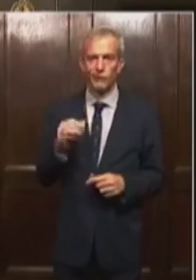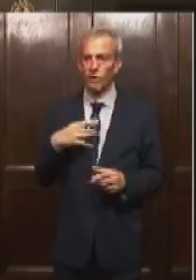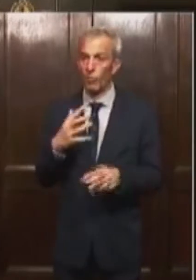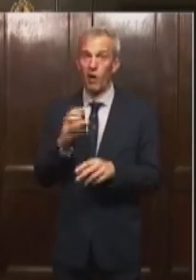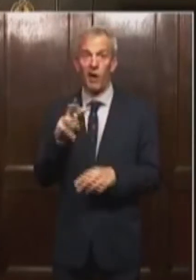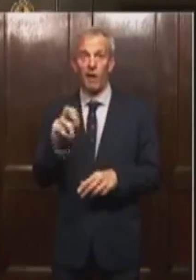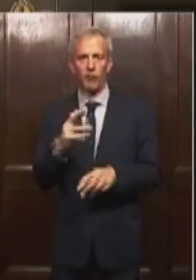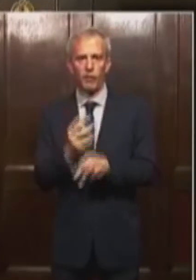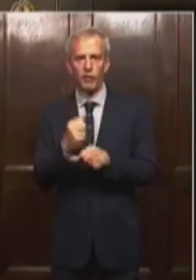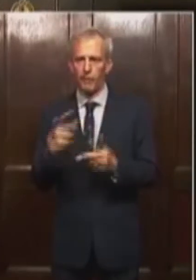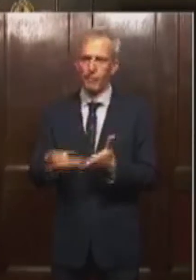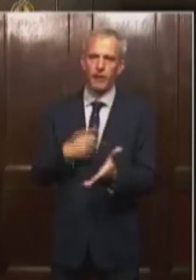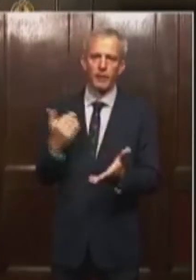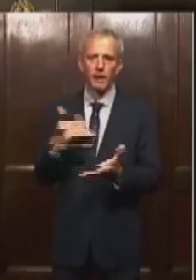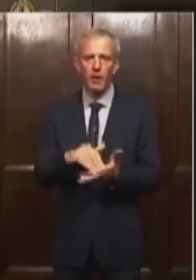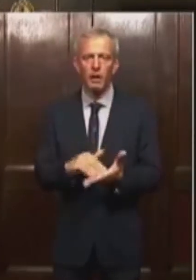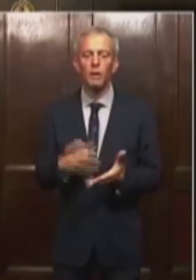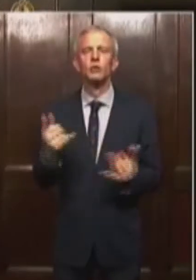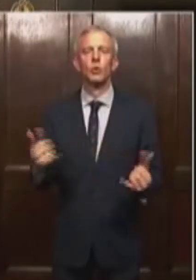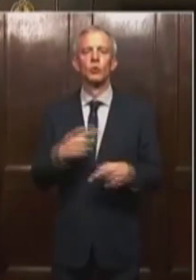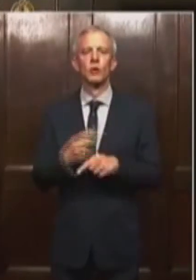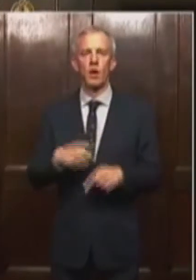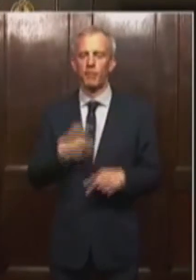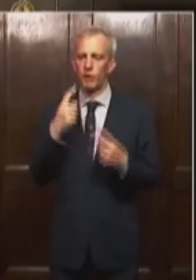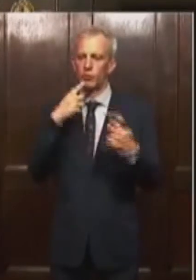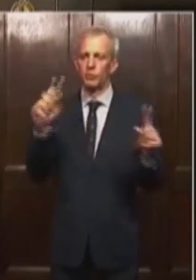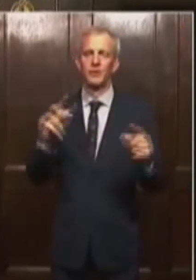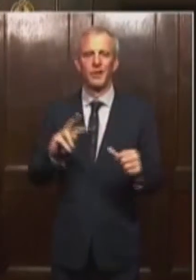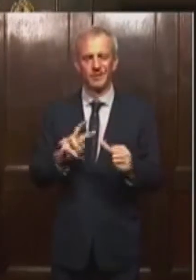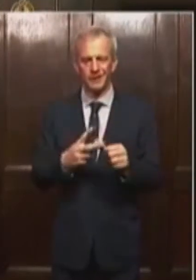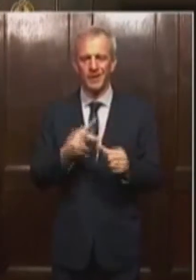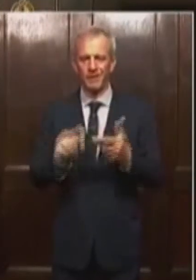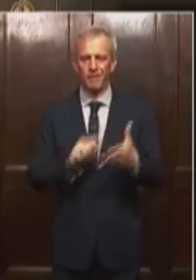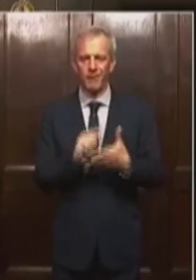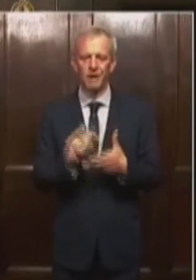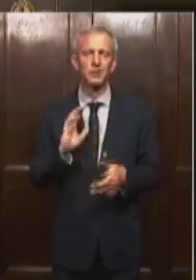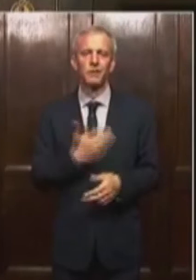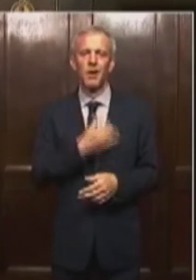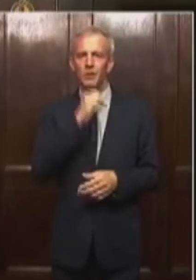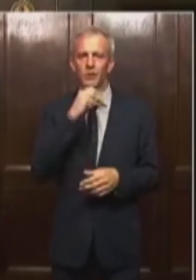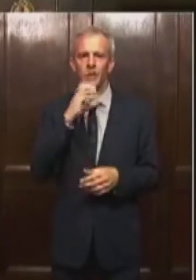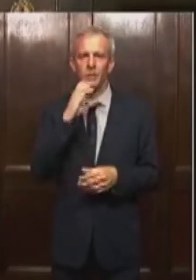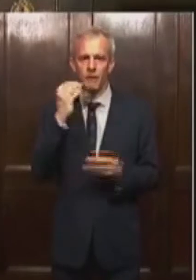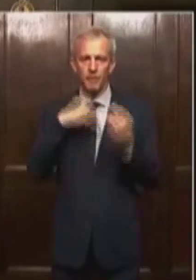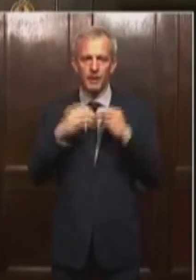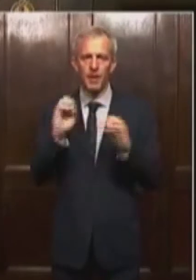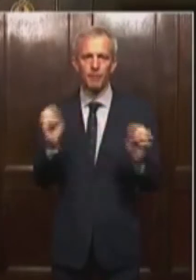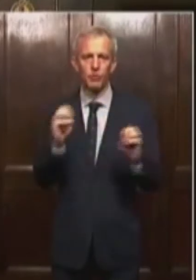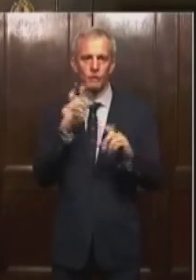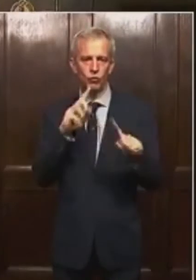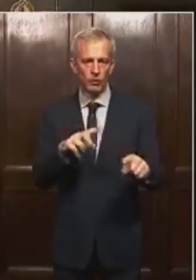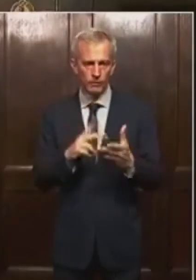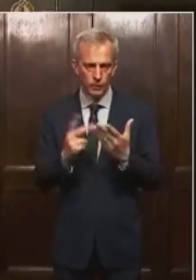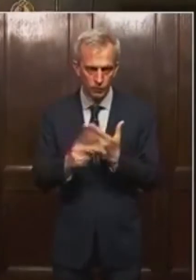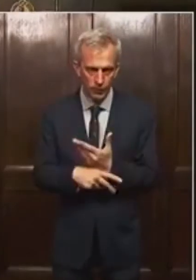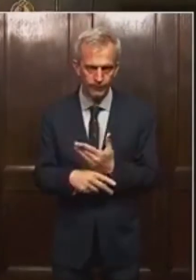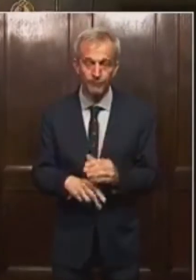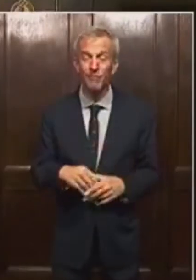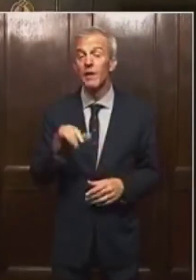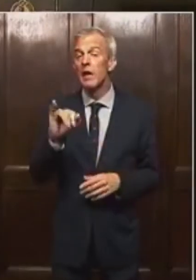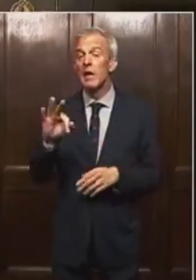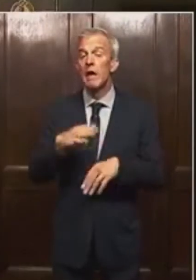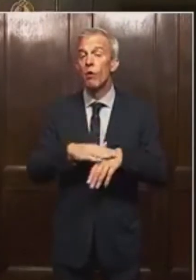a paycheck again. So today I'm proud to announce the second phase of our Senior Meal Emergency Response Program. So if you're